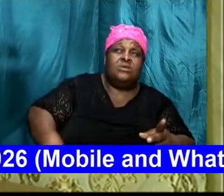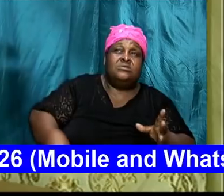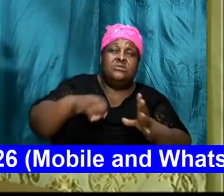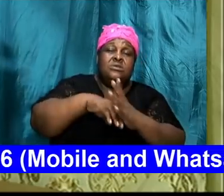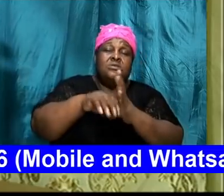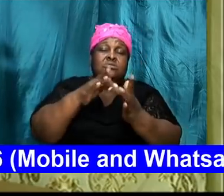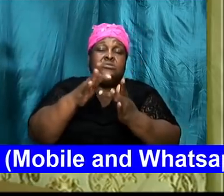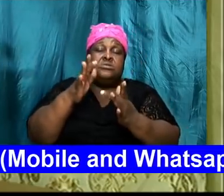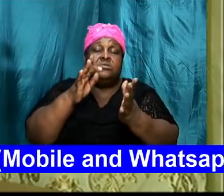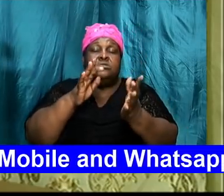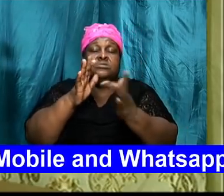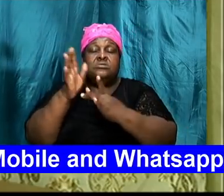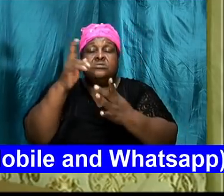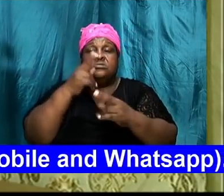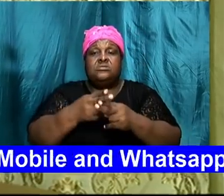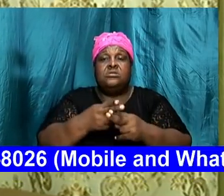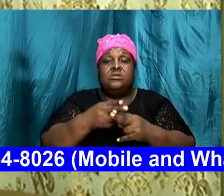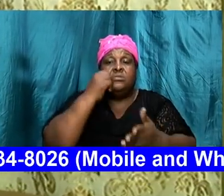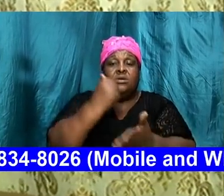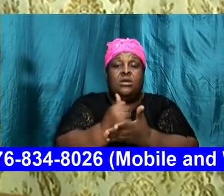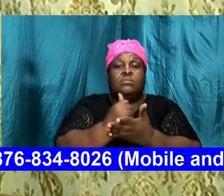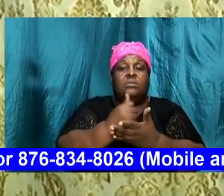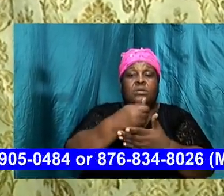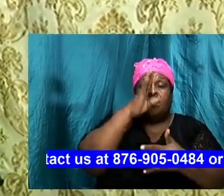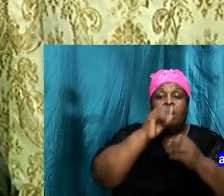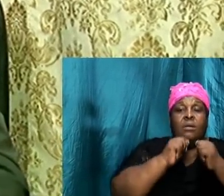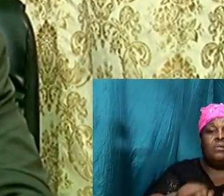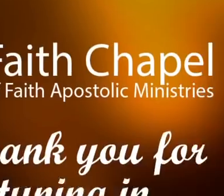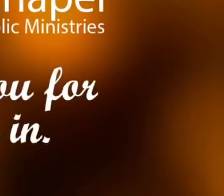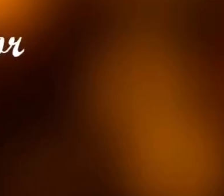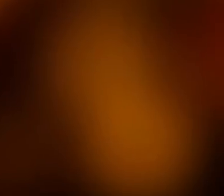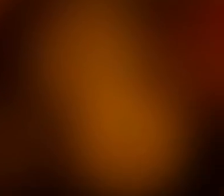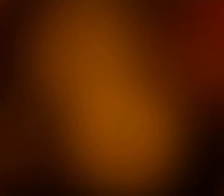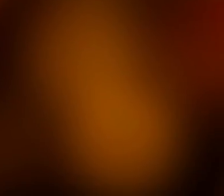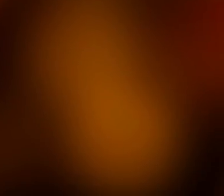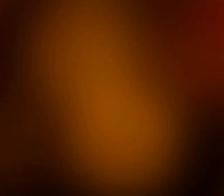name Amen God bless you Jesus name